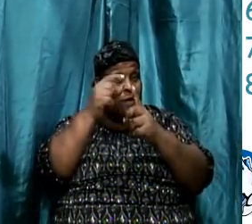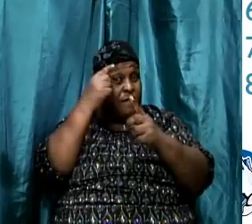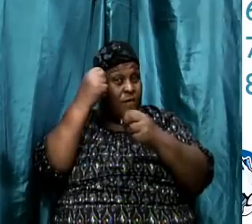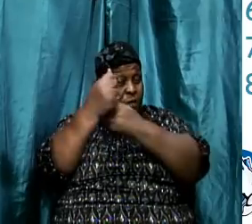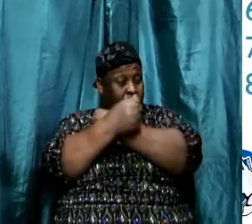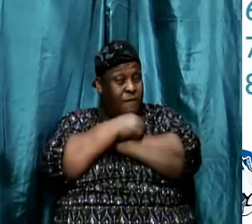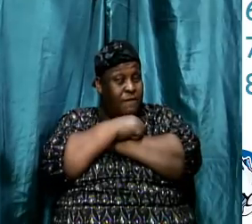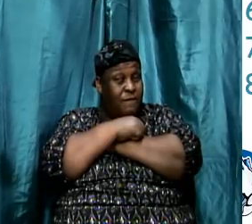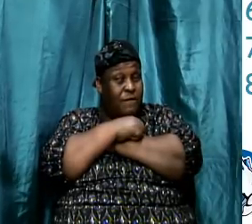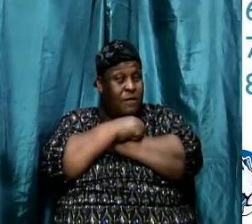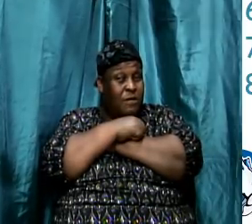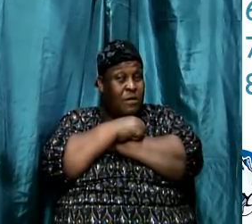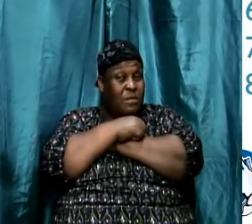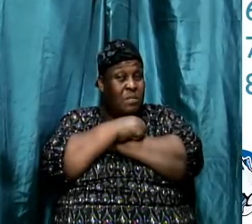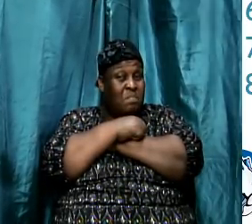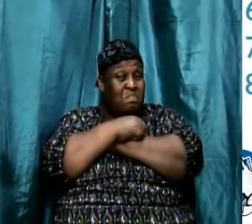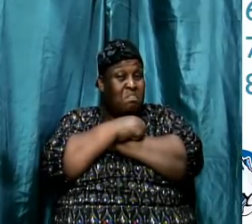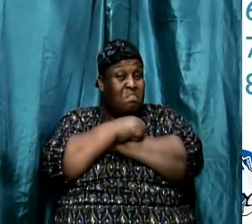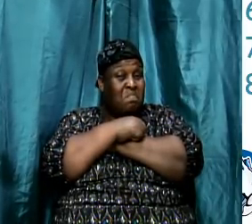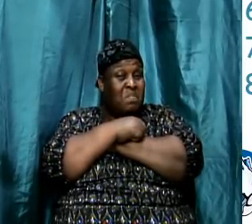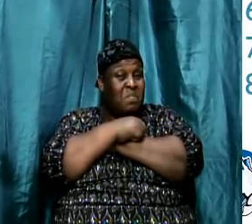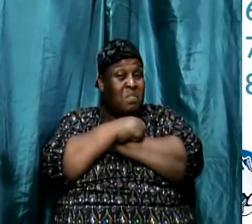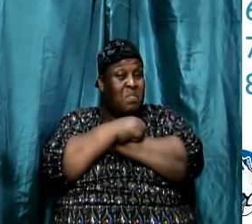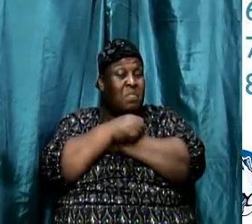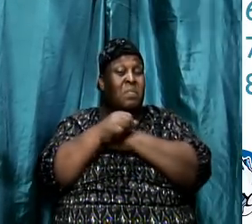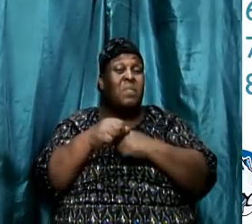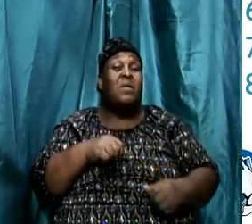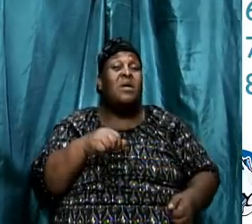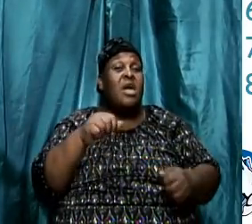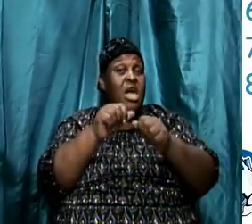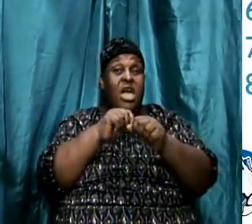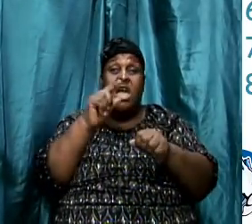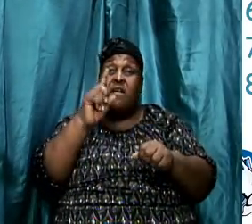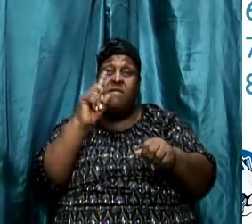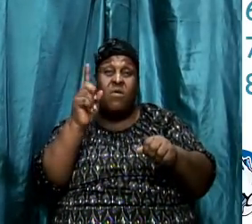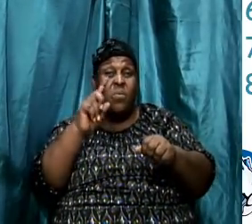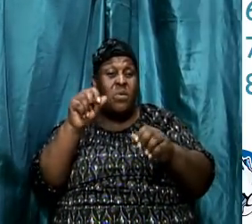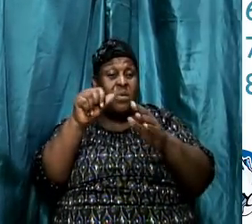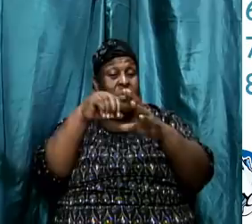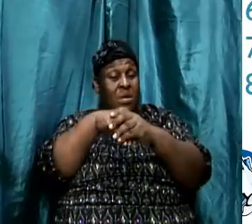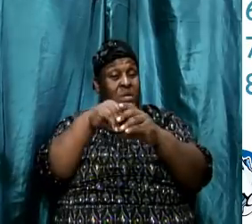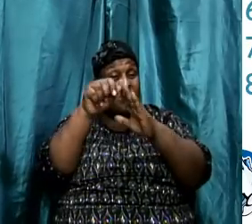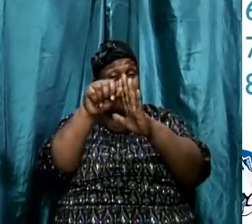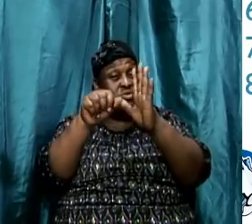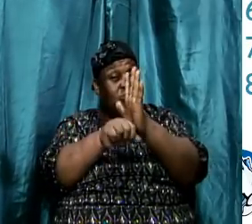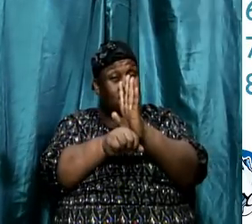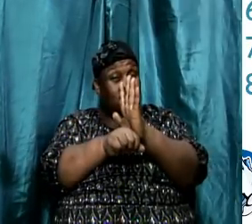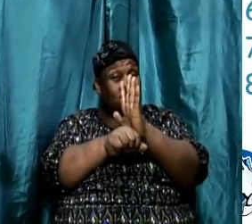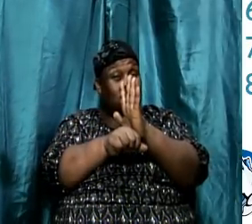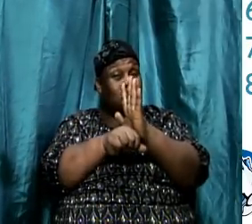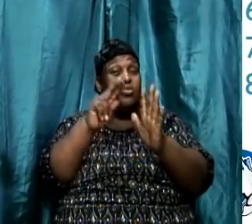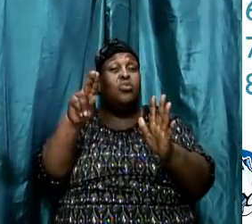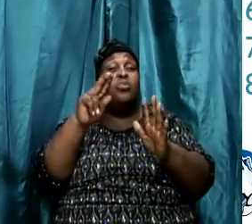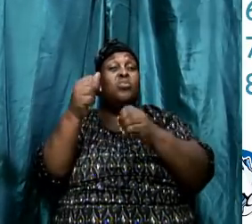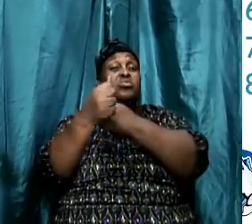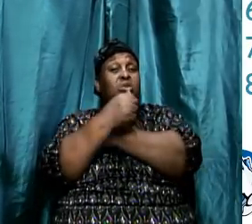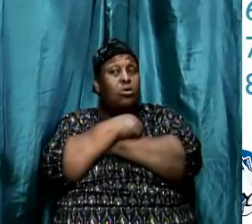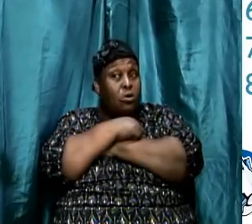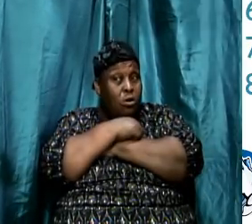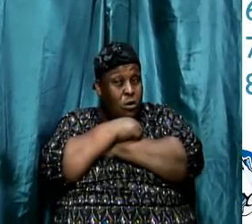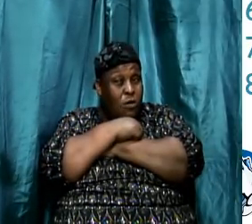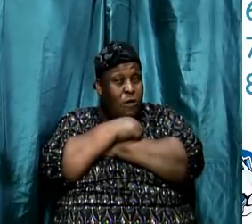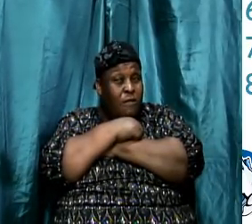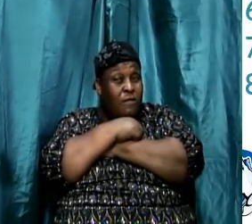you have eurus and so on and so forth. So everywhere where the scripture uses love, it's talking about agape love.